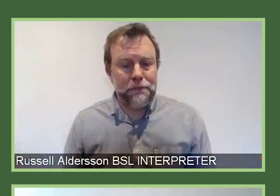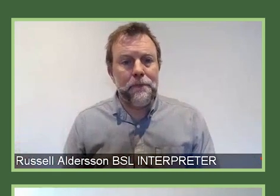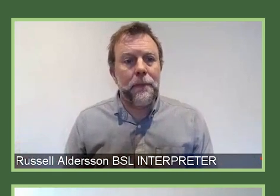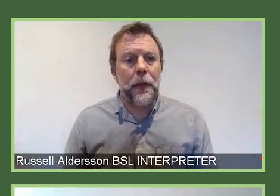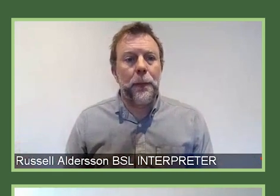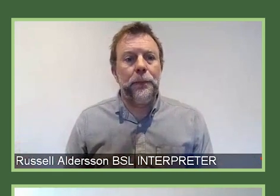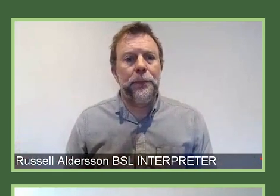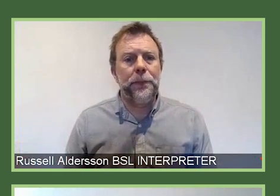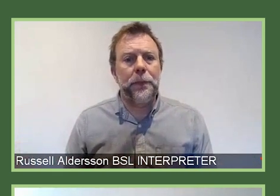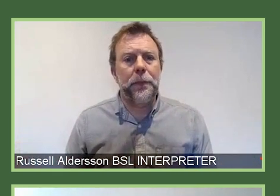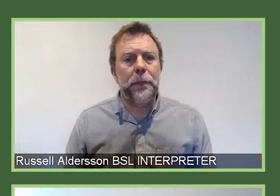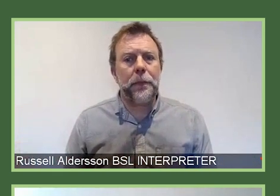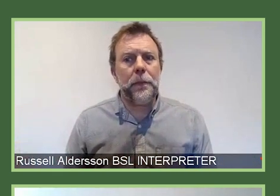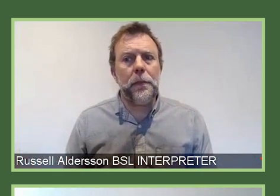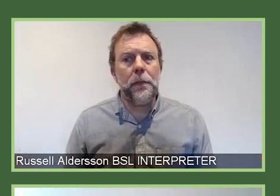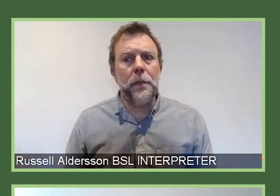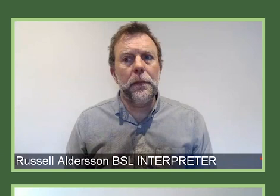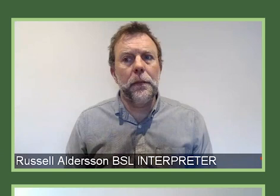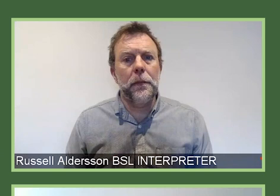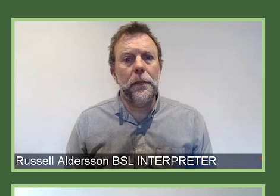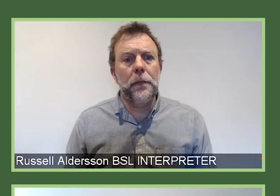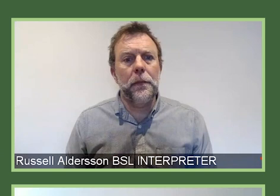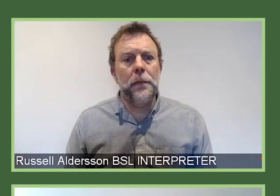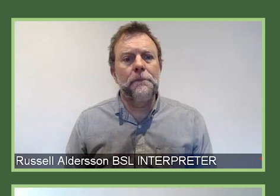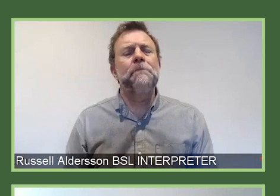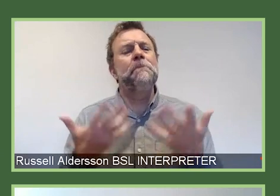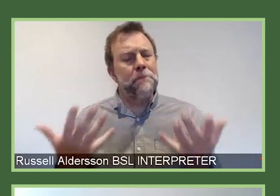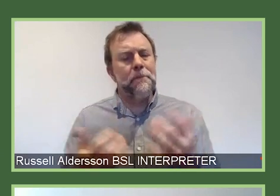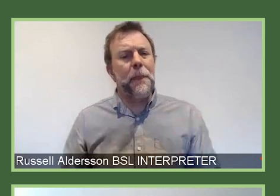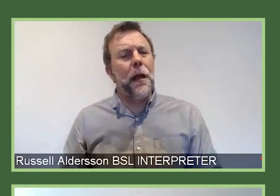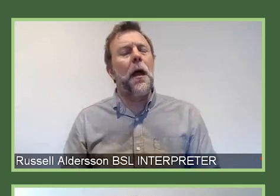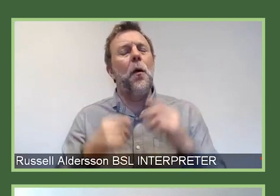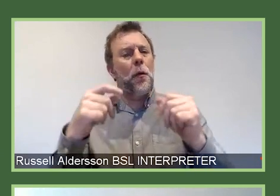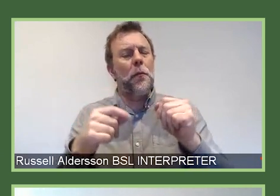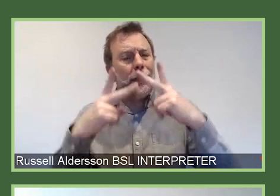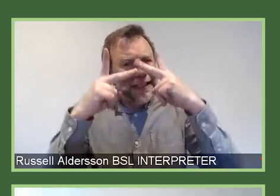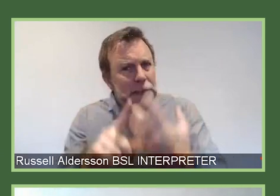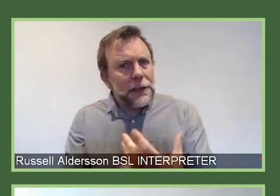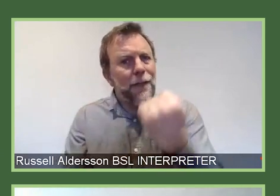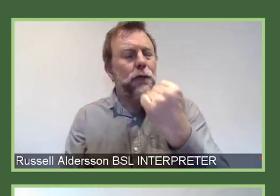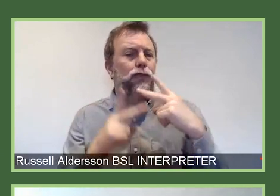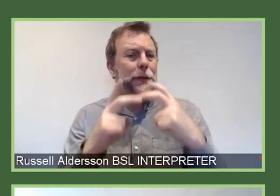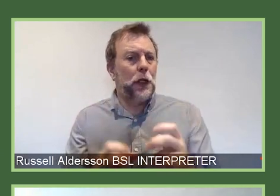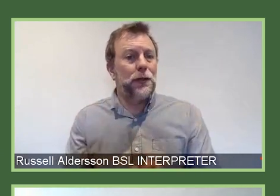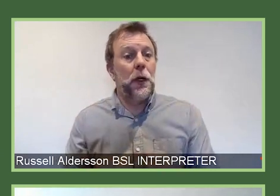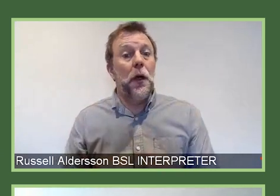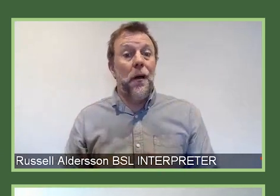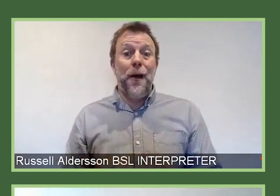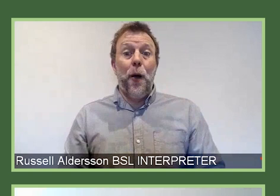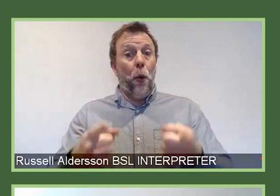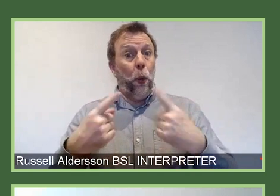So, if we can turn now to discovery research. All of the conversations that the review team at Wellcome had